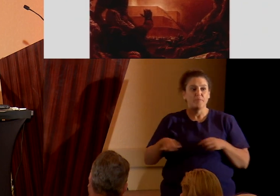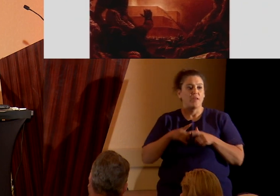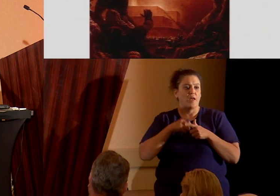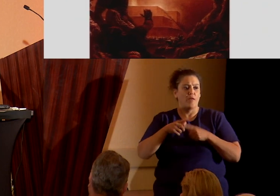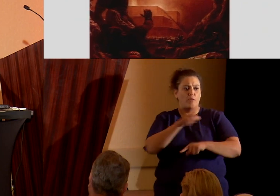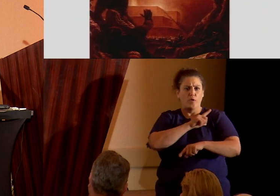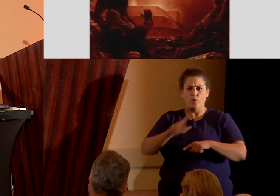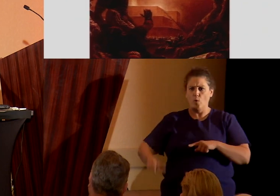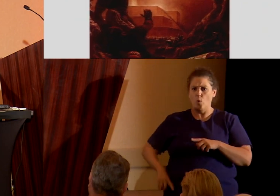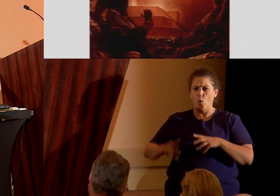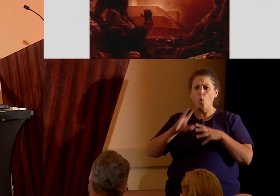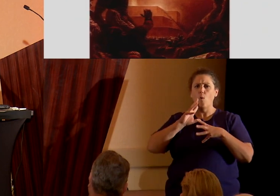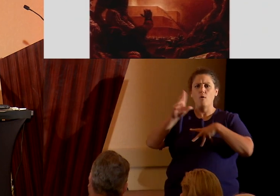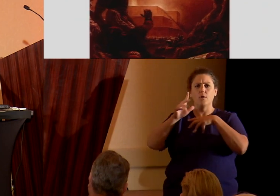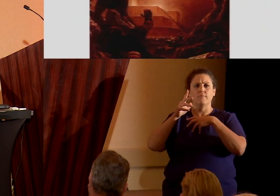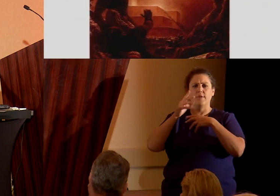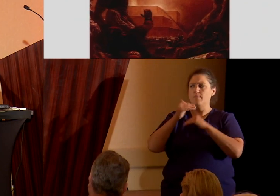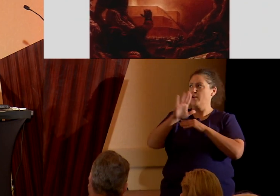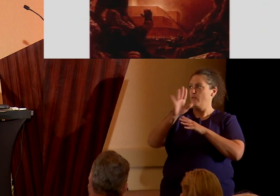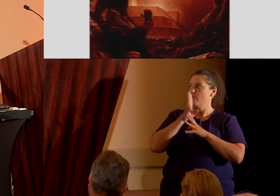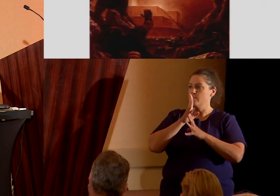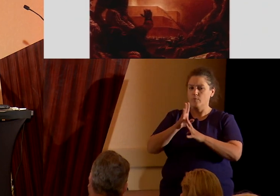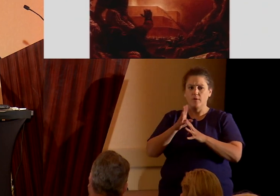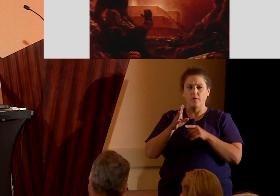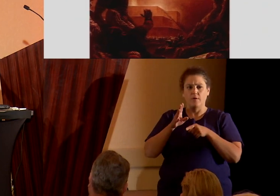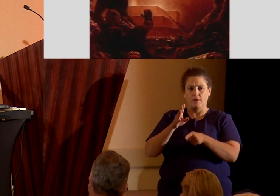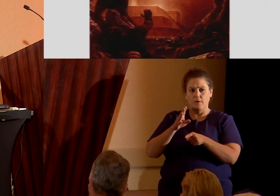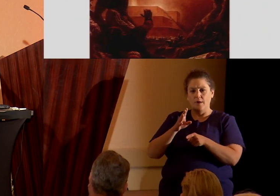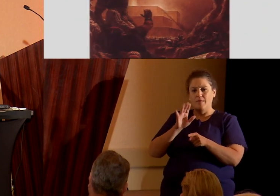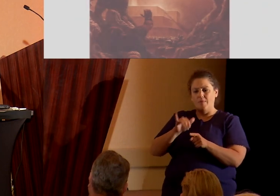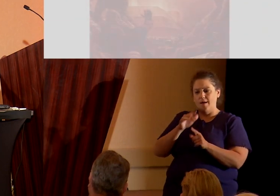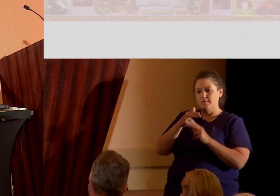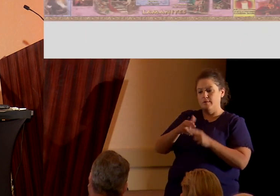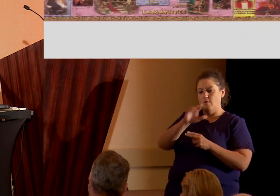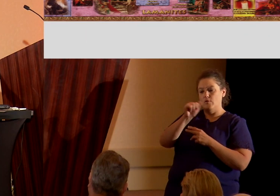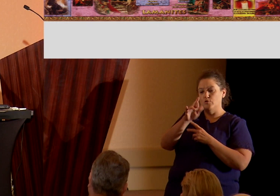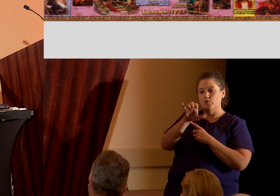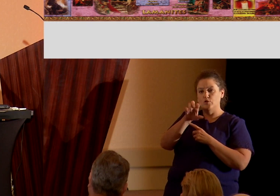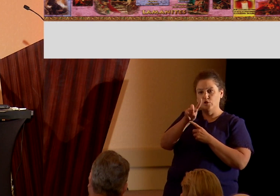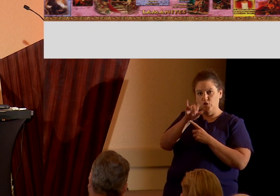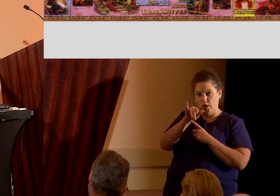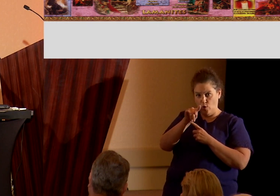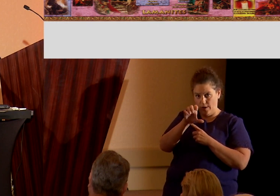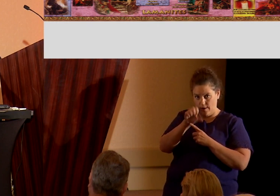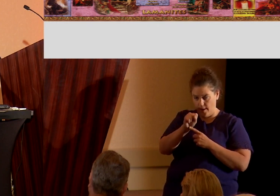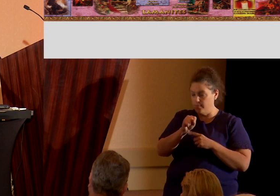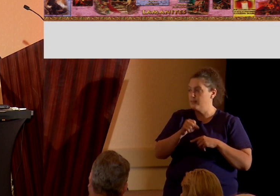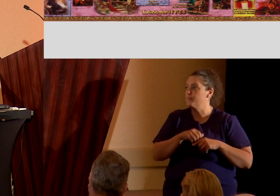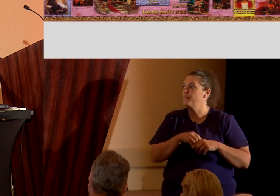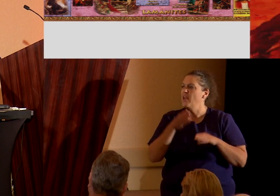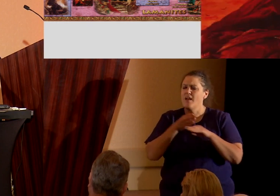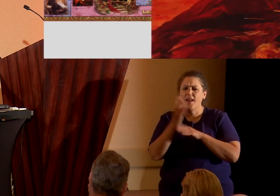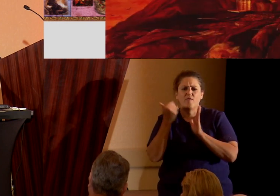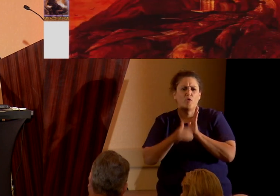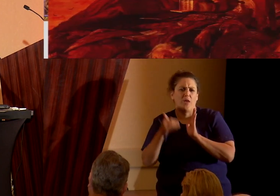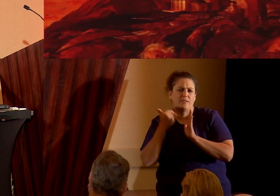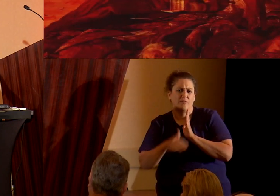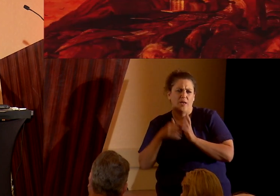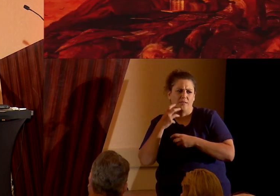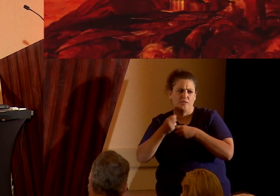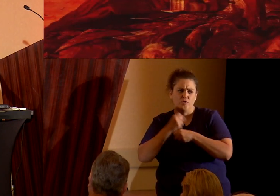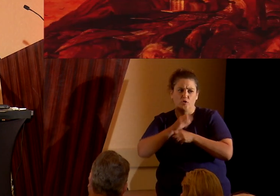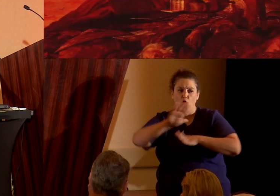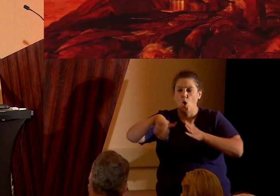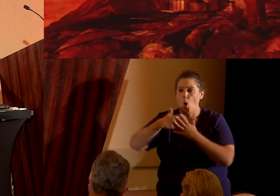Tower of Babel. This group is known as the Jaredites. And after thousands of years of this, all were destroyed except the